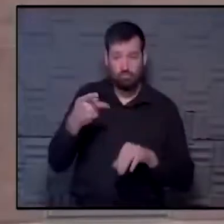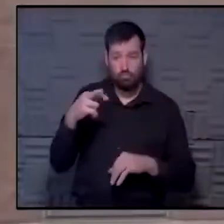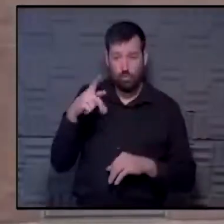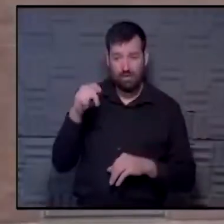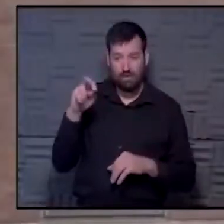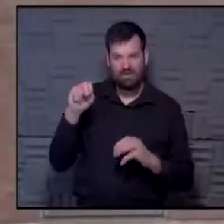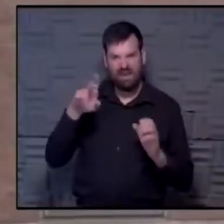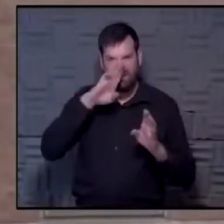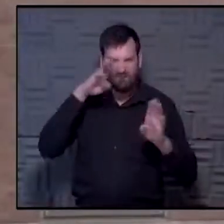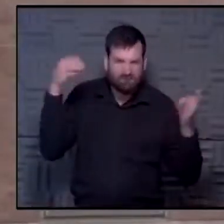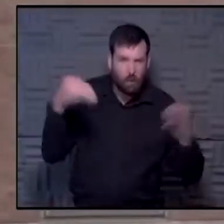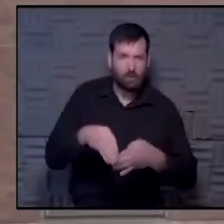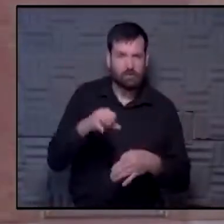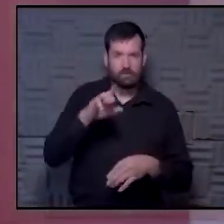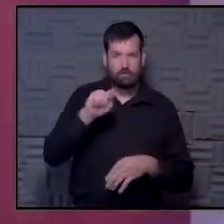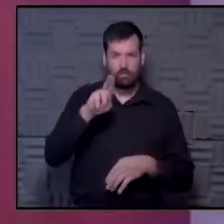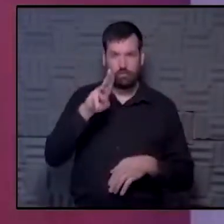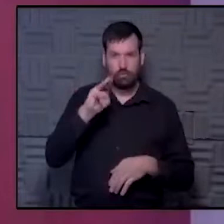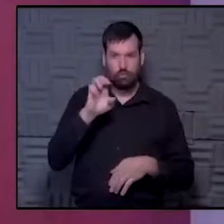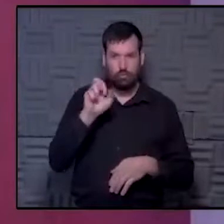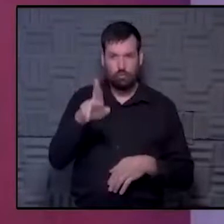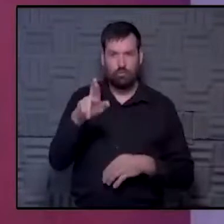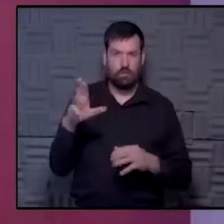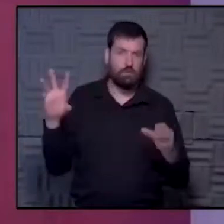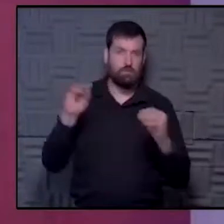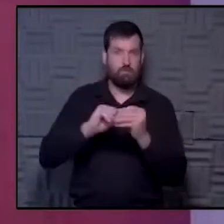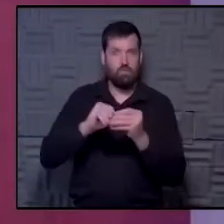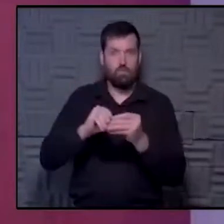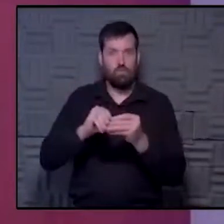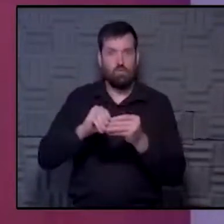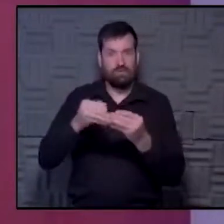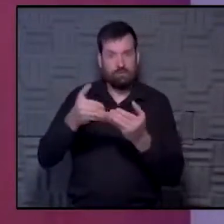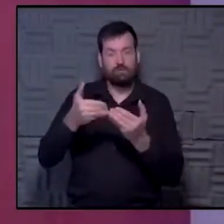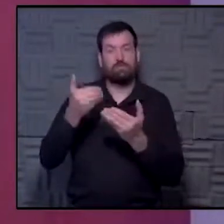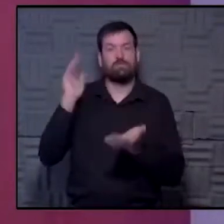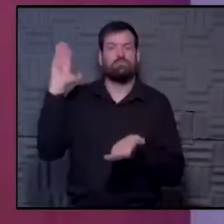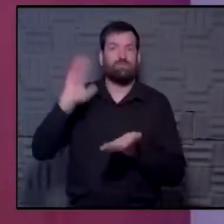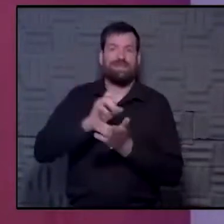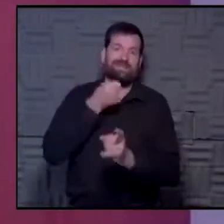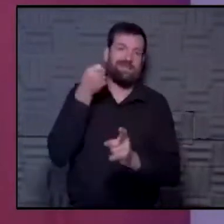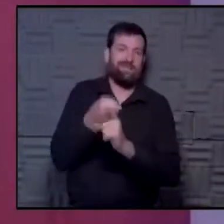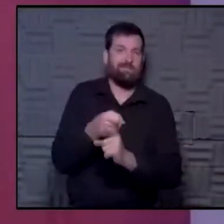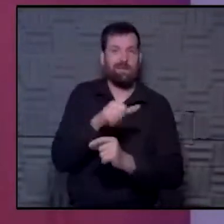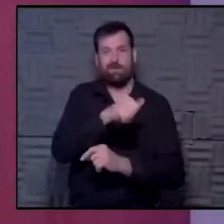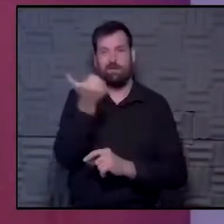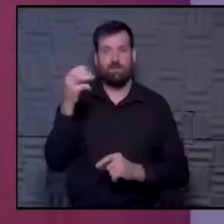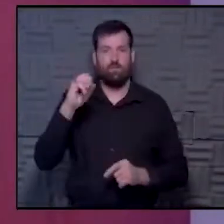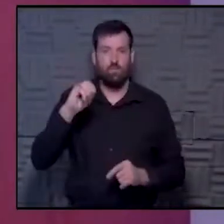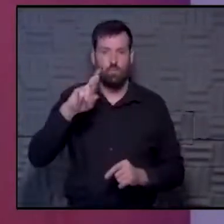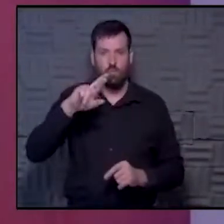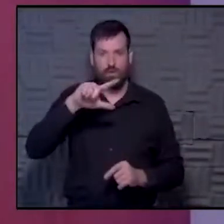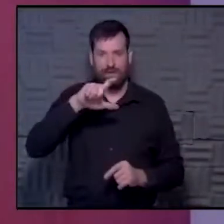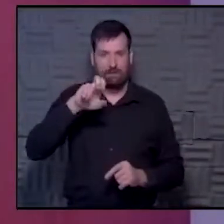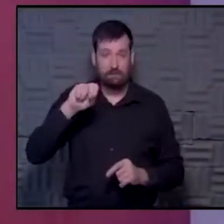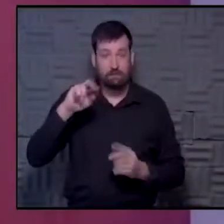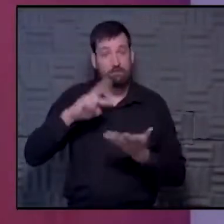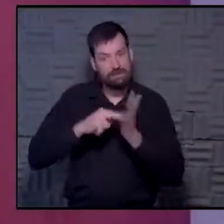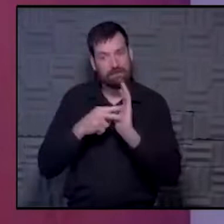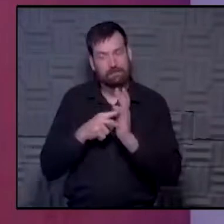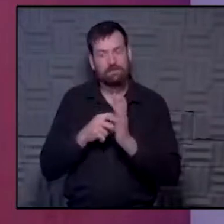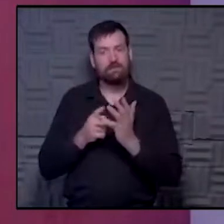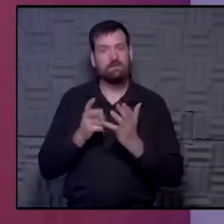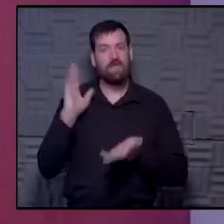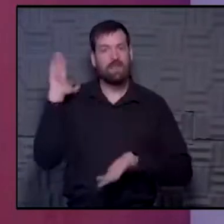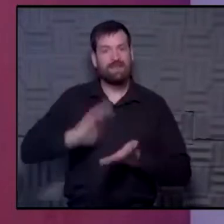the tumor better and therefore reduce some of the dose to other organs, really the major impact on cancer patients will be reducing